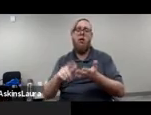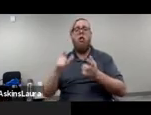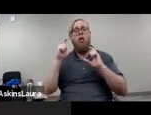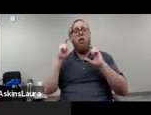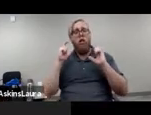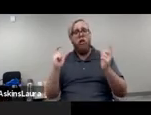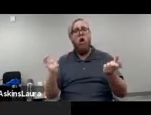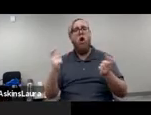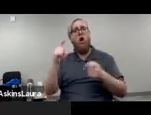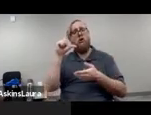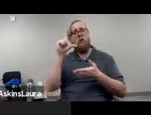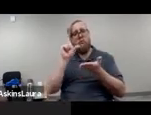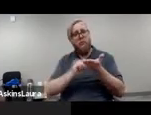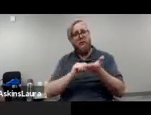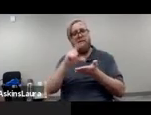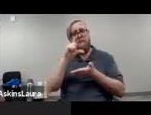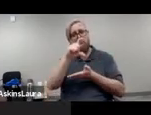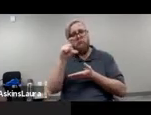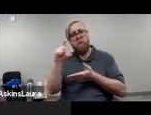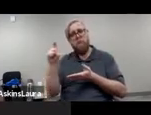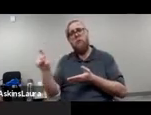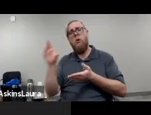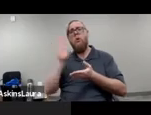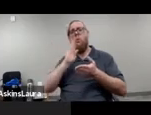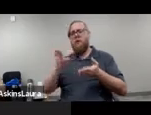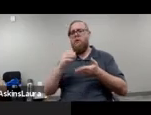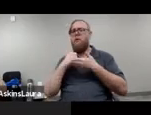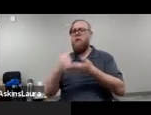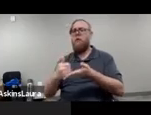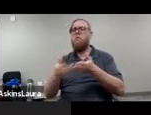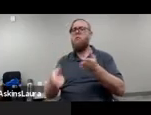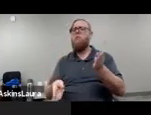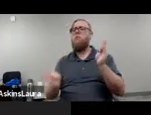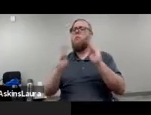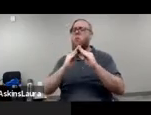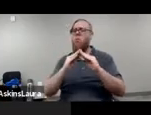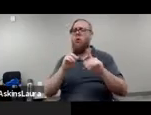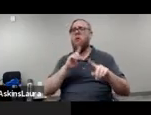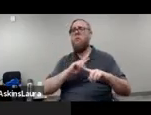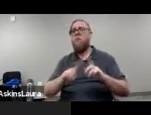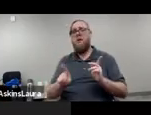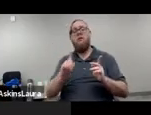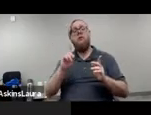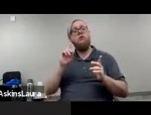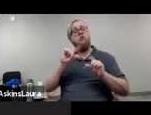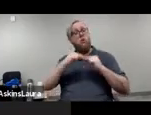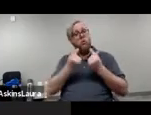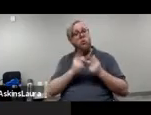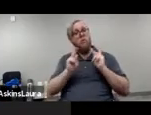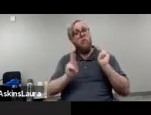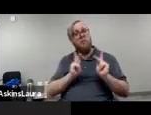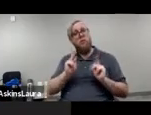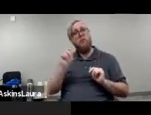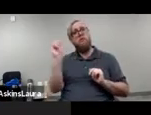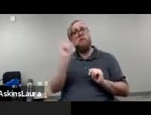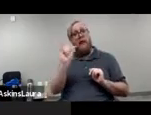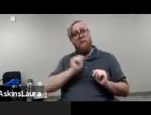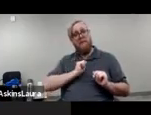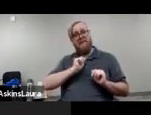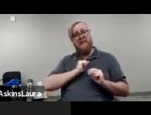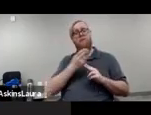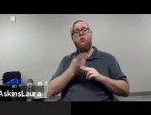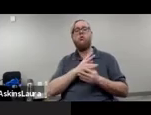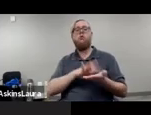far more, but certainly there is still a significant number, like myself, who use braille. And, terms